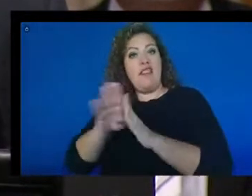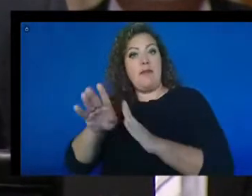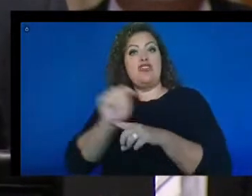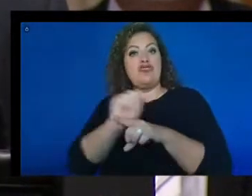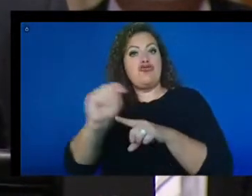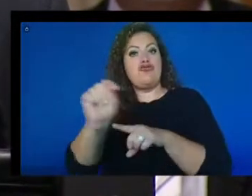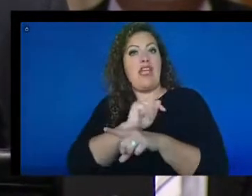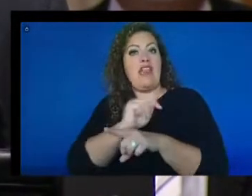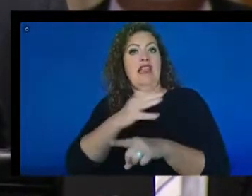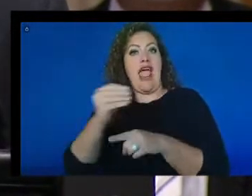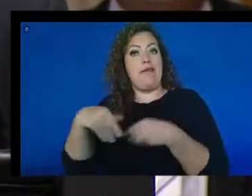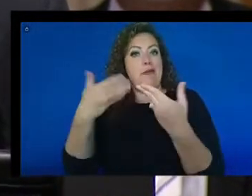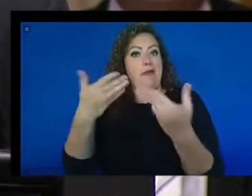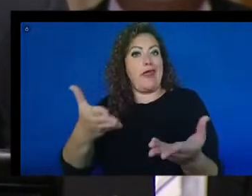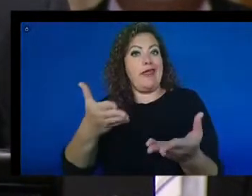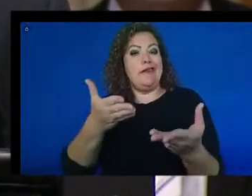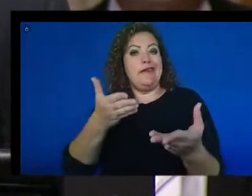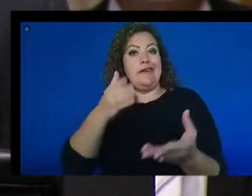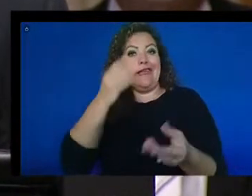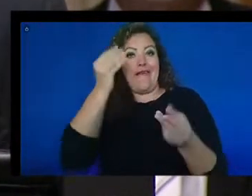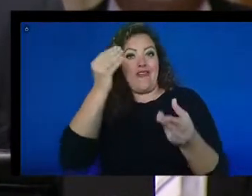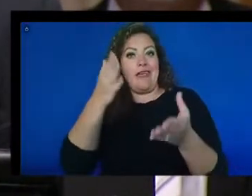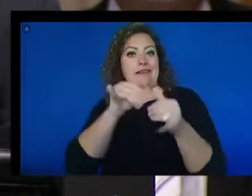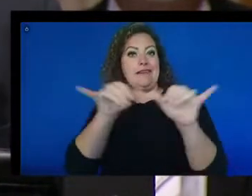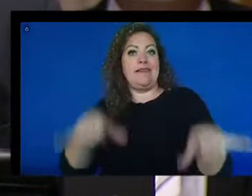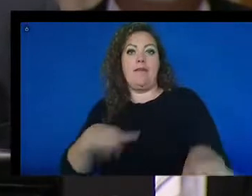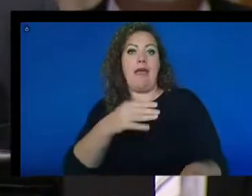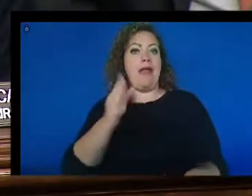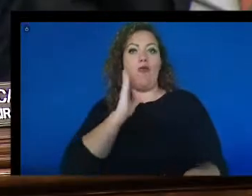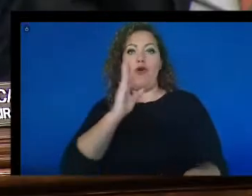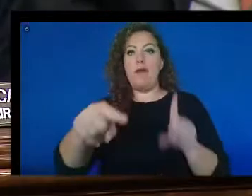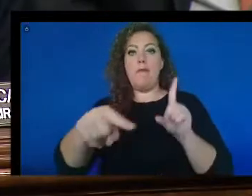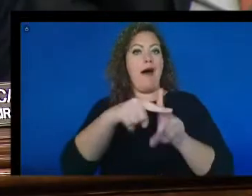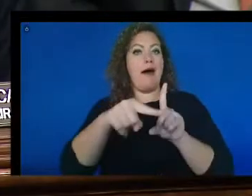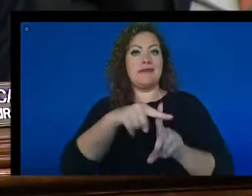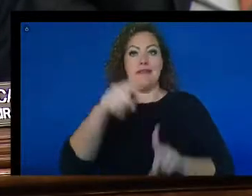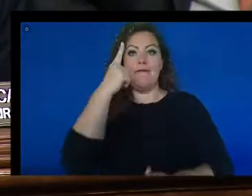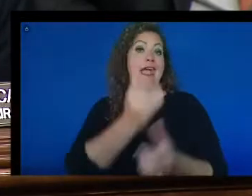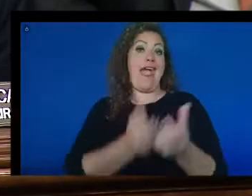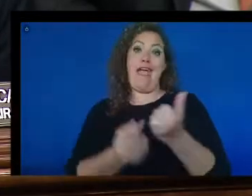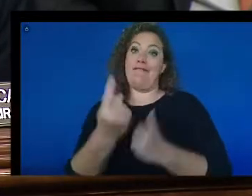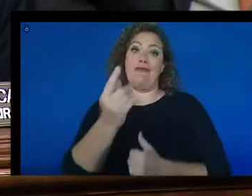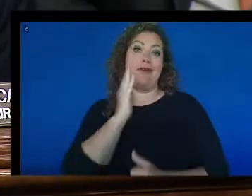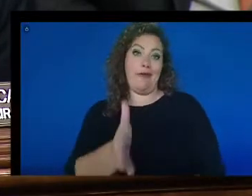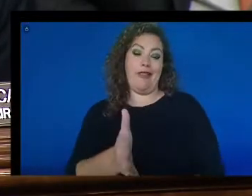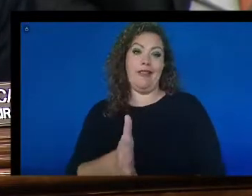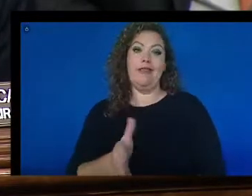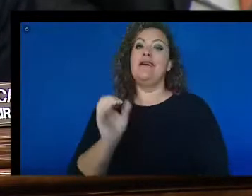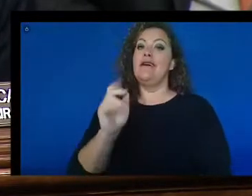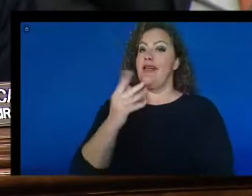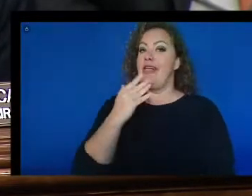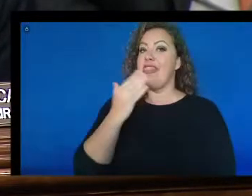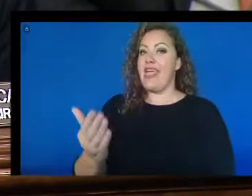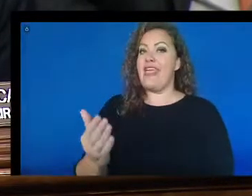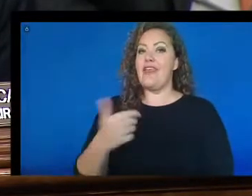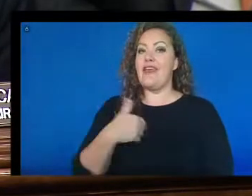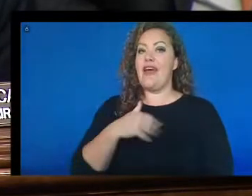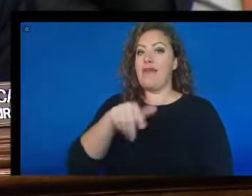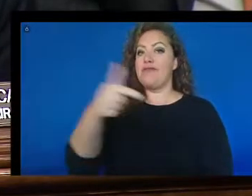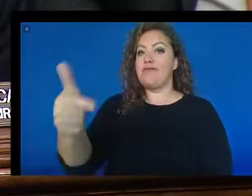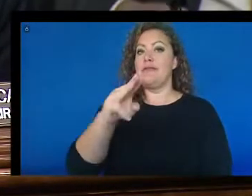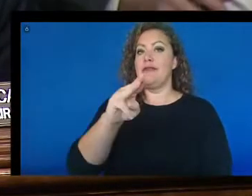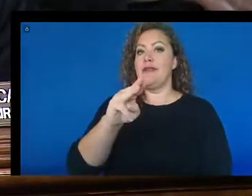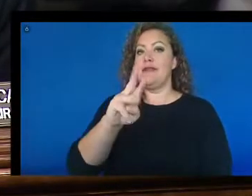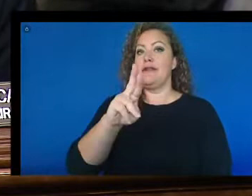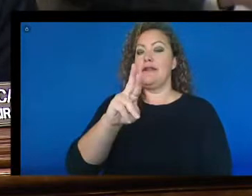systems. And then it's a win-win for everybody. Yep. Thanks very much. And I'll turn next to Ms. Hill. As you know, the Department